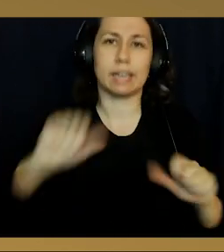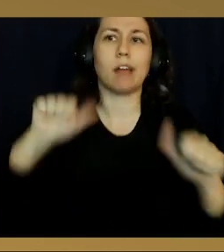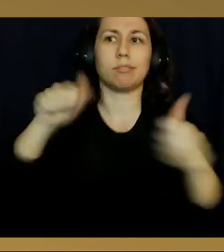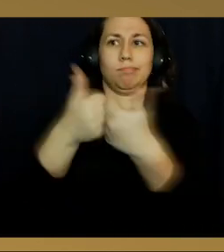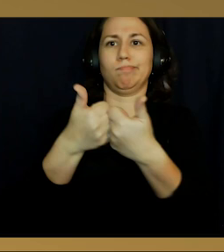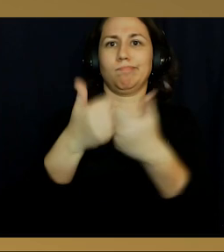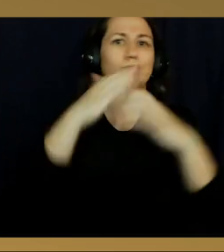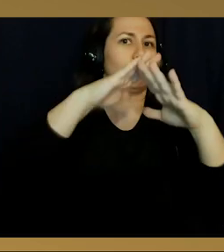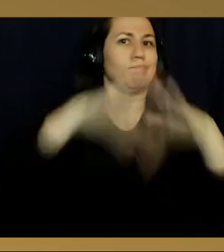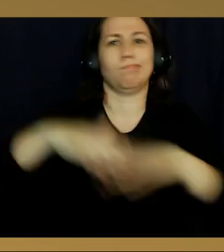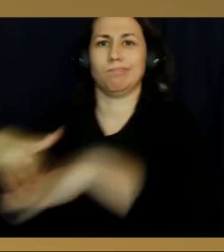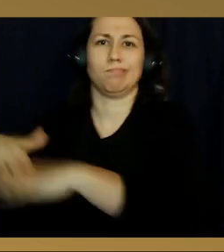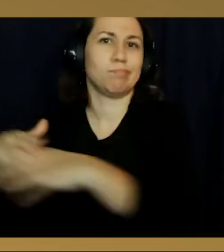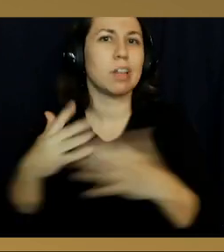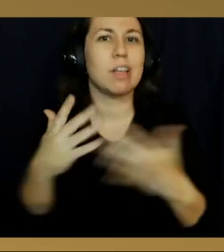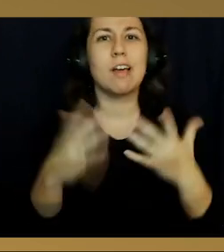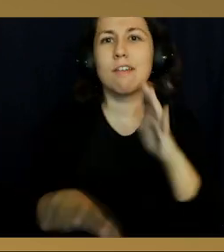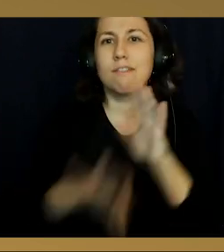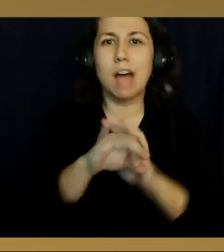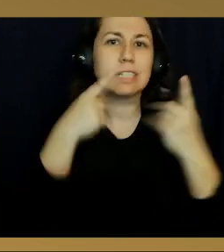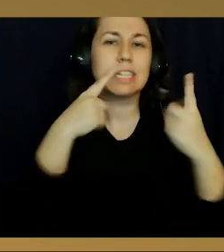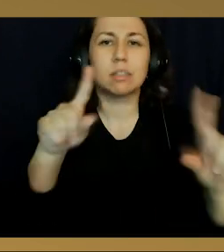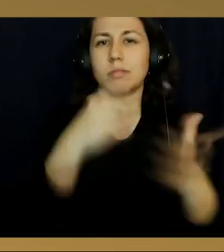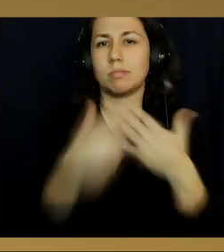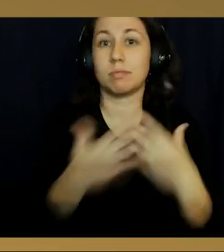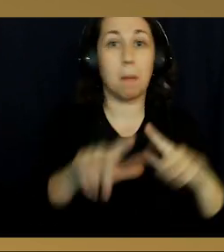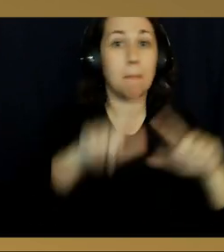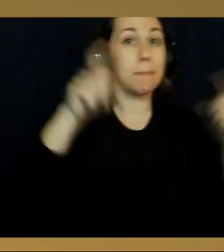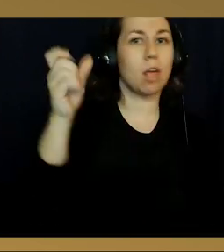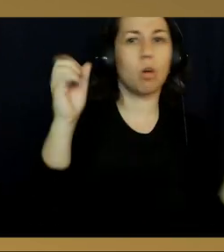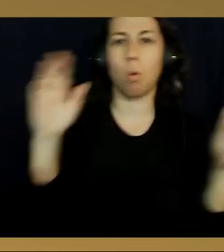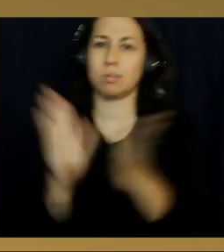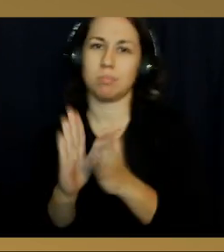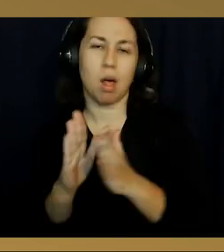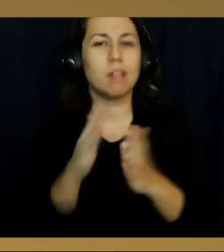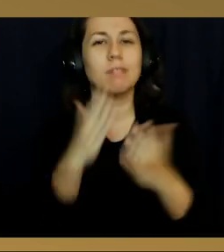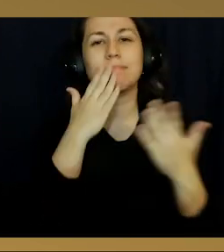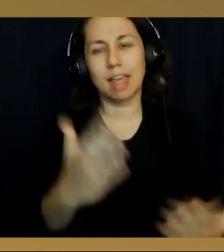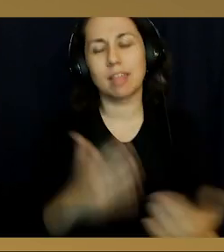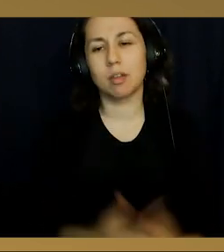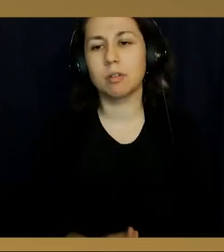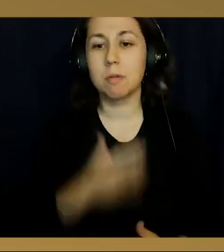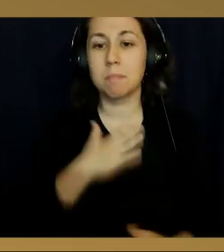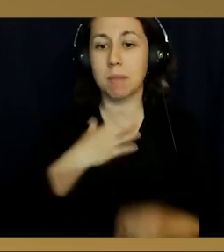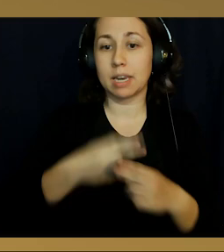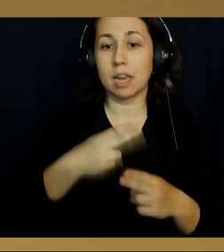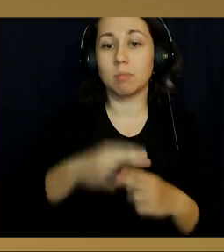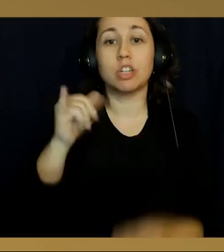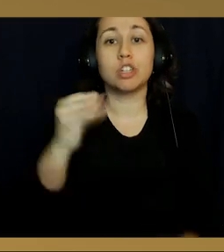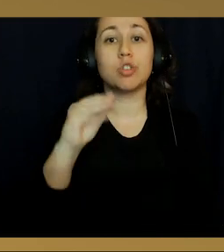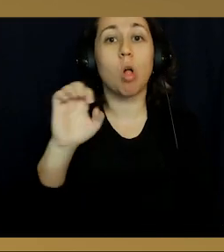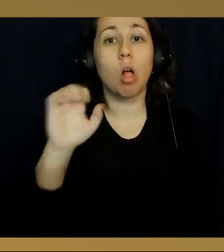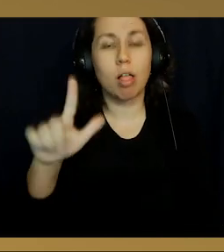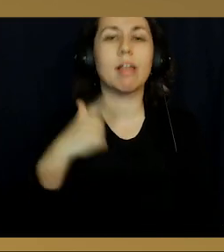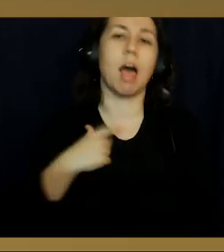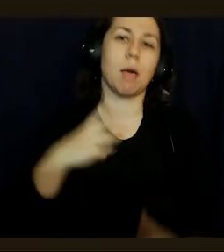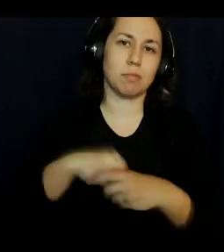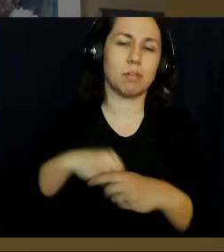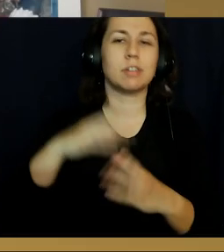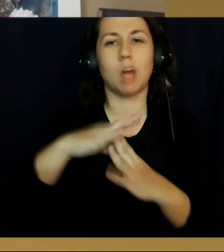prevail against all obstacles and find success in our own life, no matter how big or how small. Thank you.